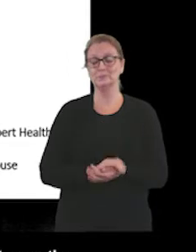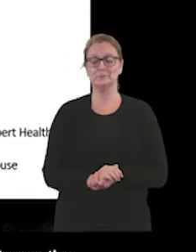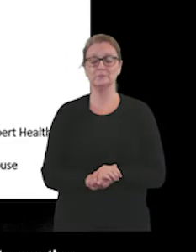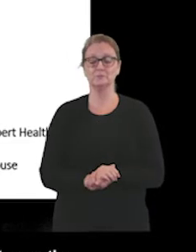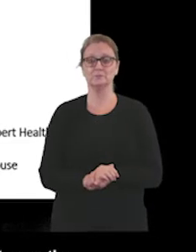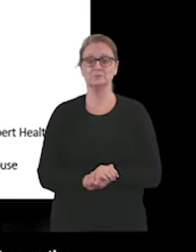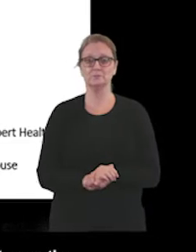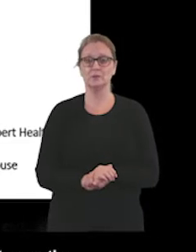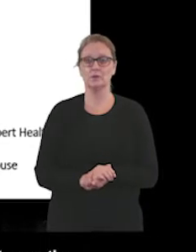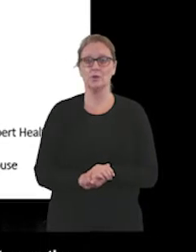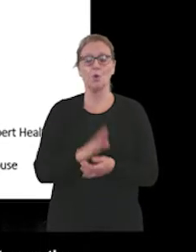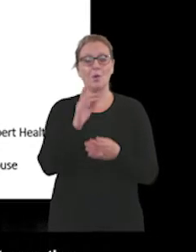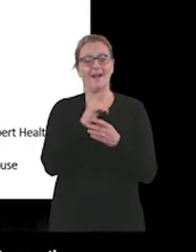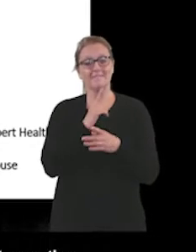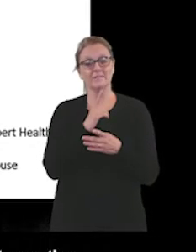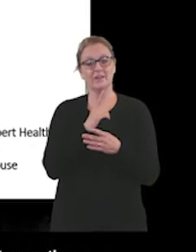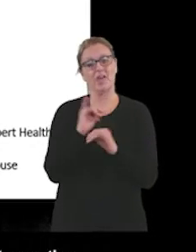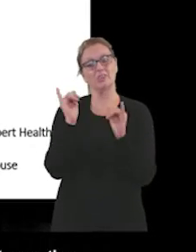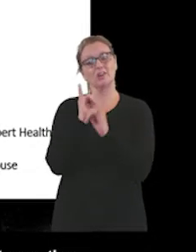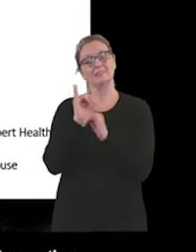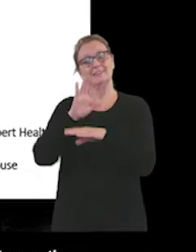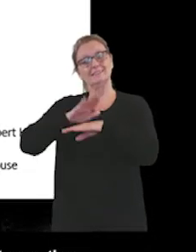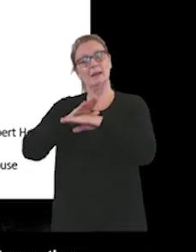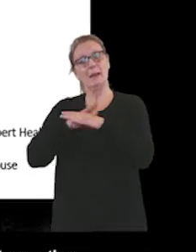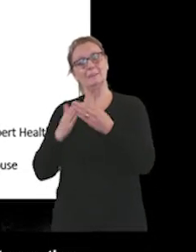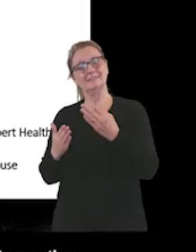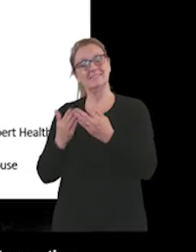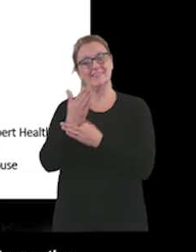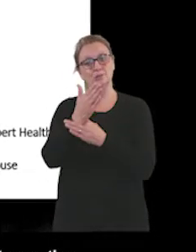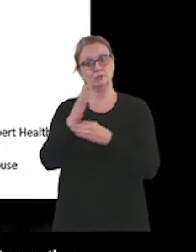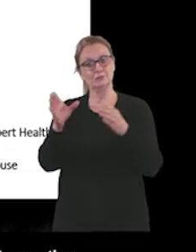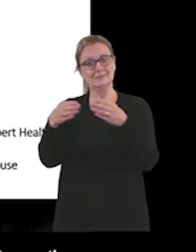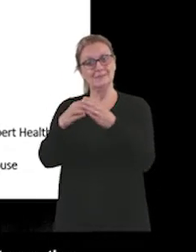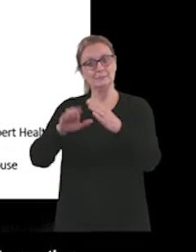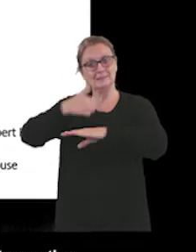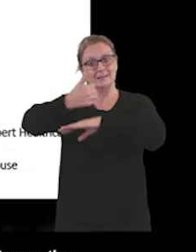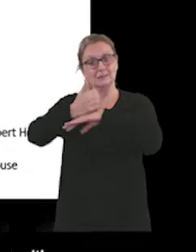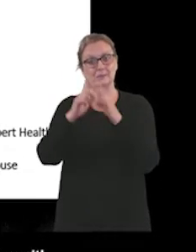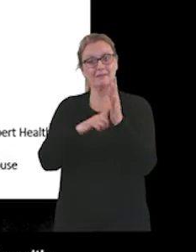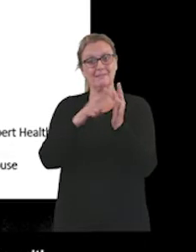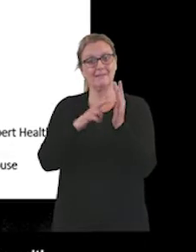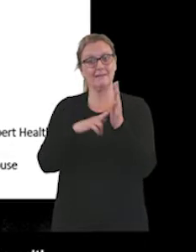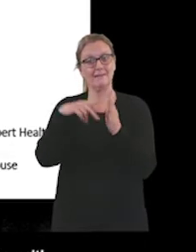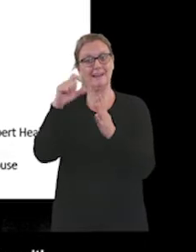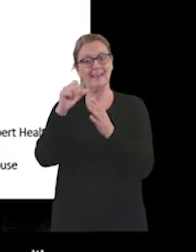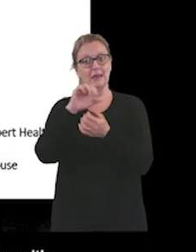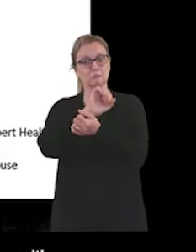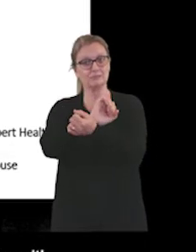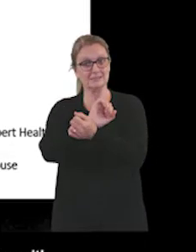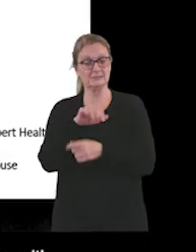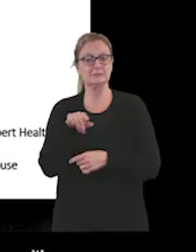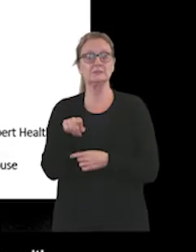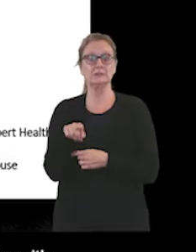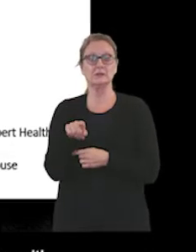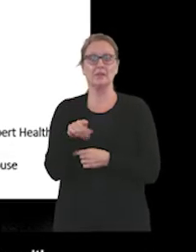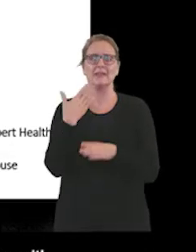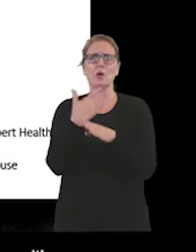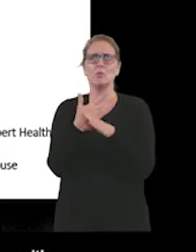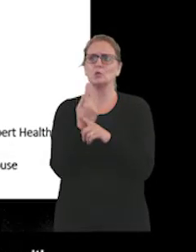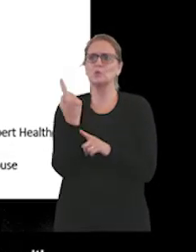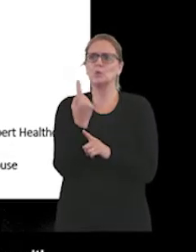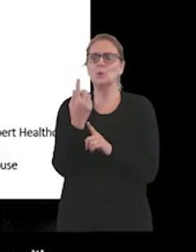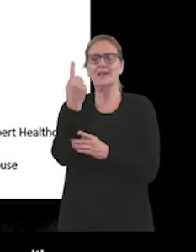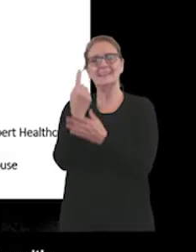And we've got a critical time intervention team set up at Lincoln Prison. And this specifically works with individuals